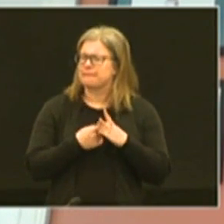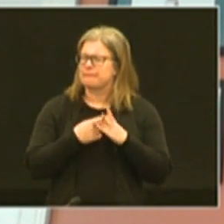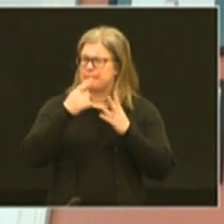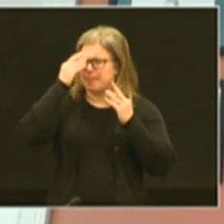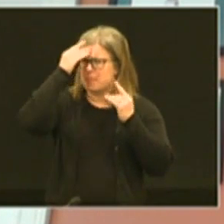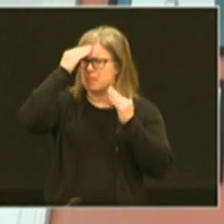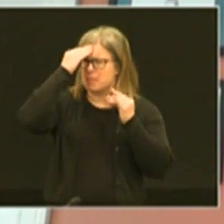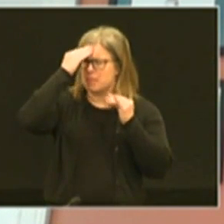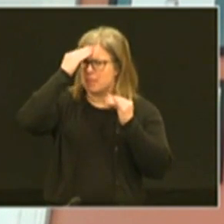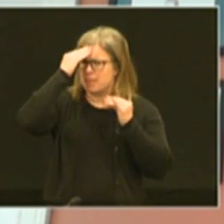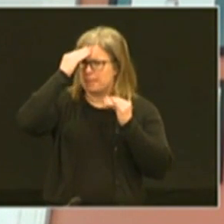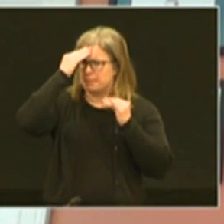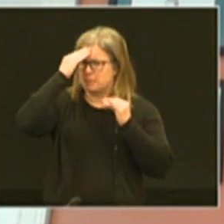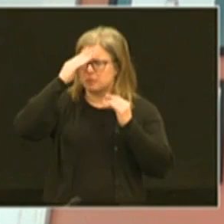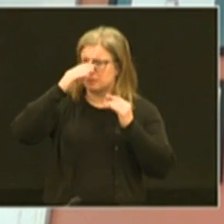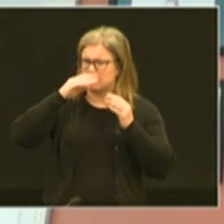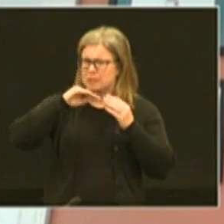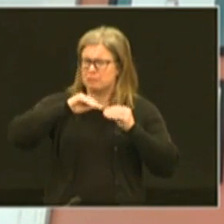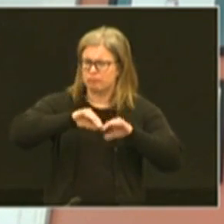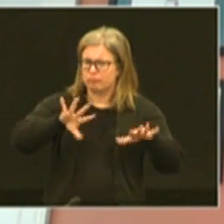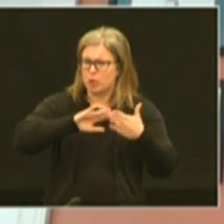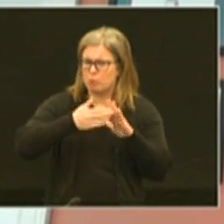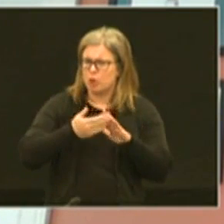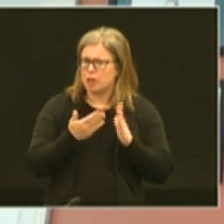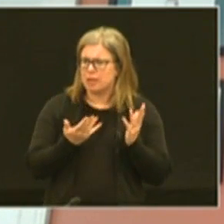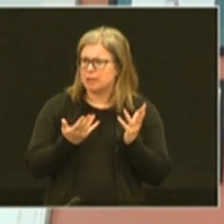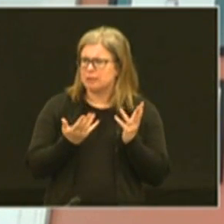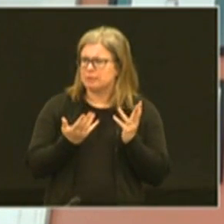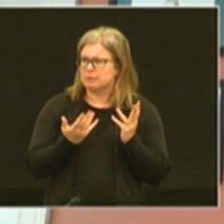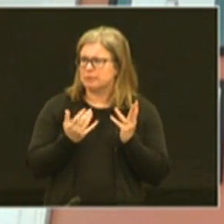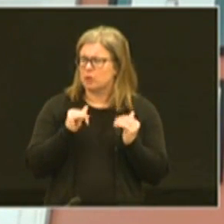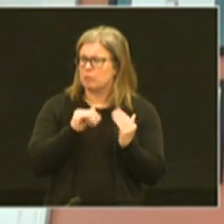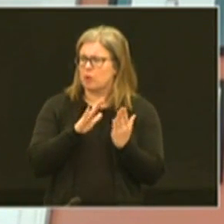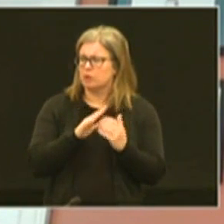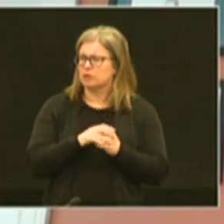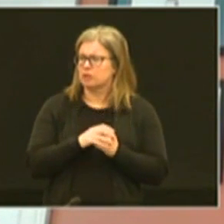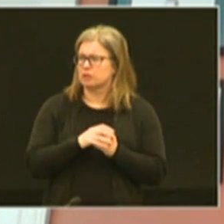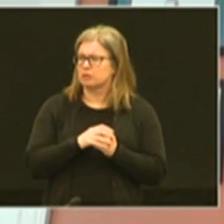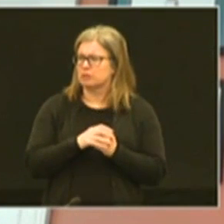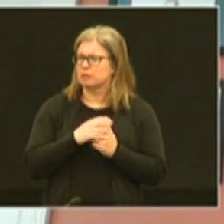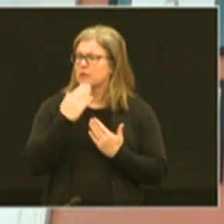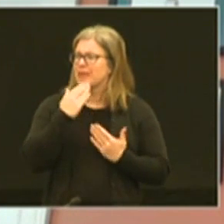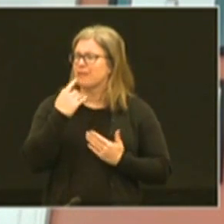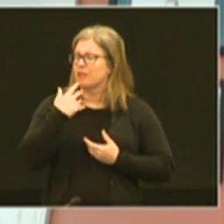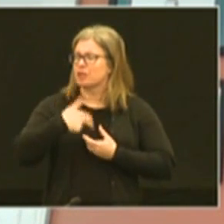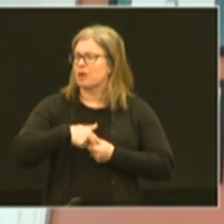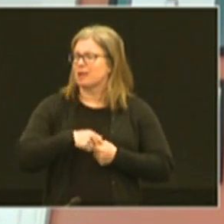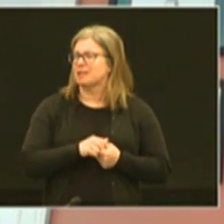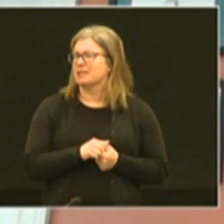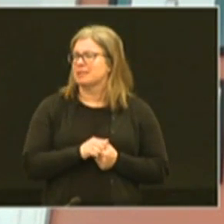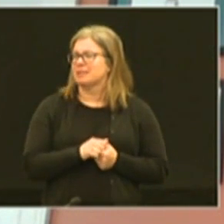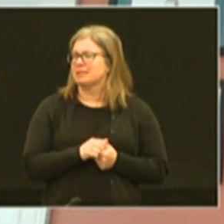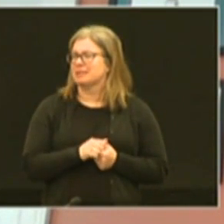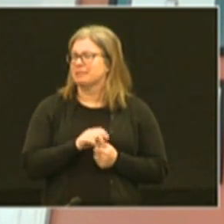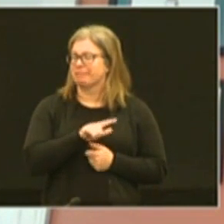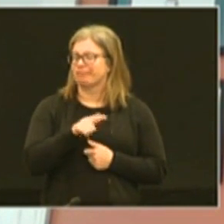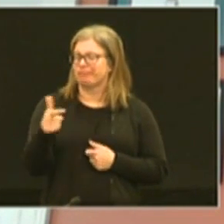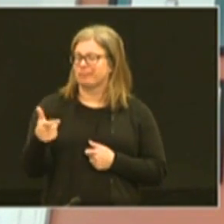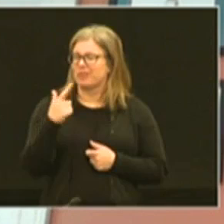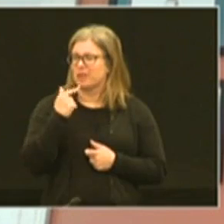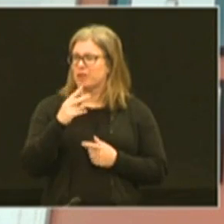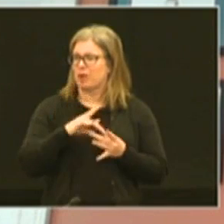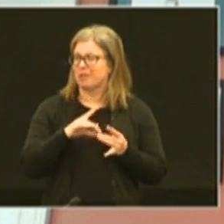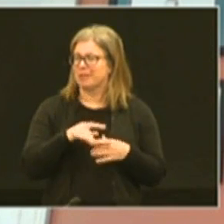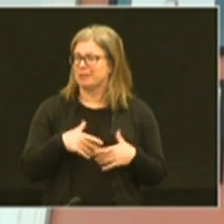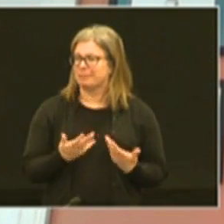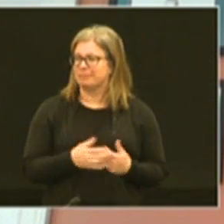your minds has started coming into the community and going there. So thank you for joining us and I'll turn it over to you for a